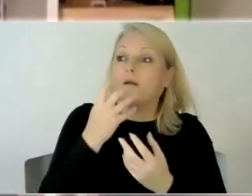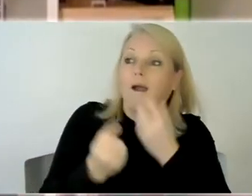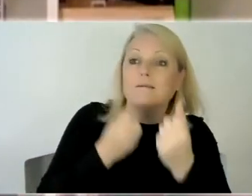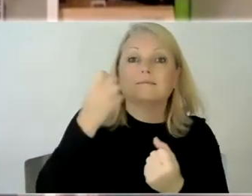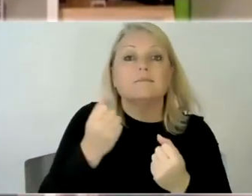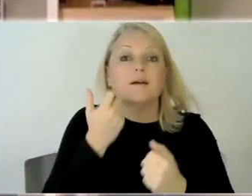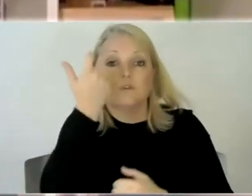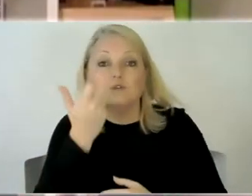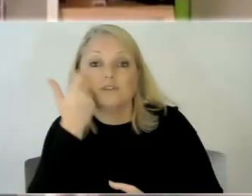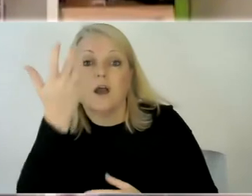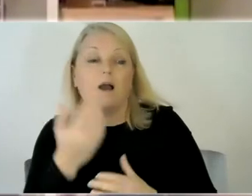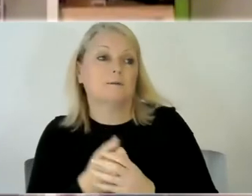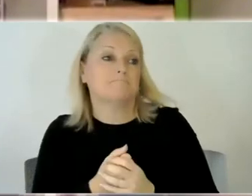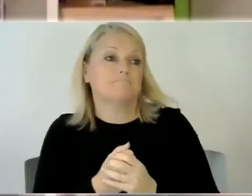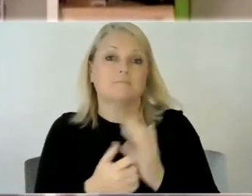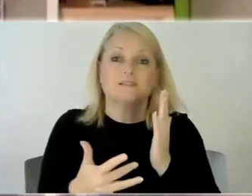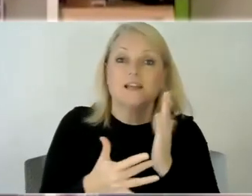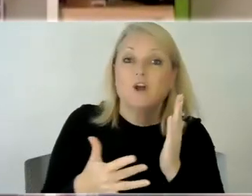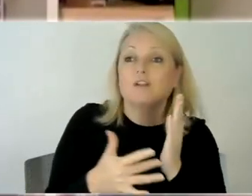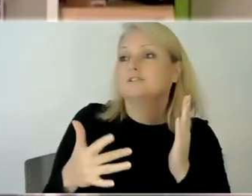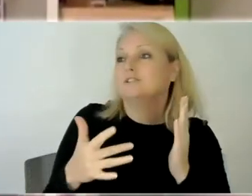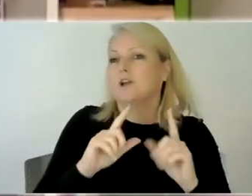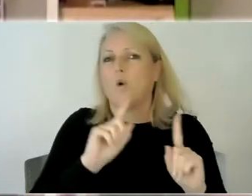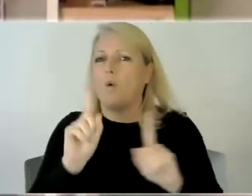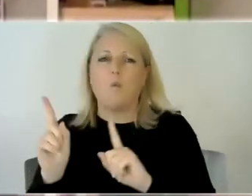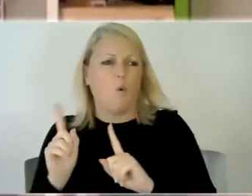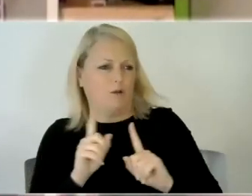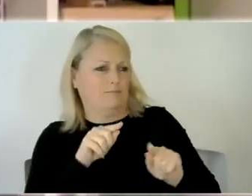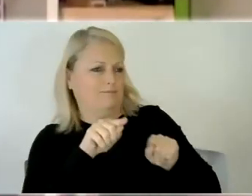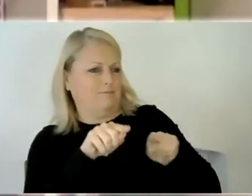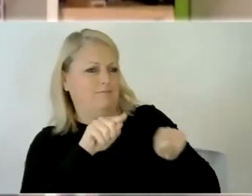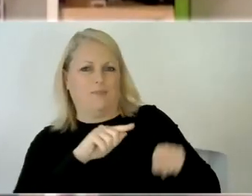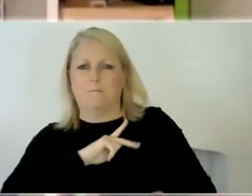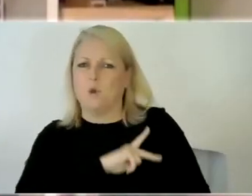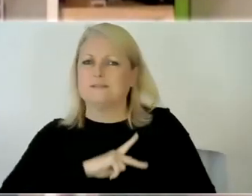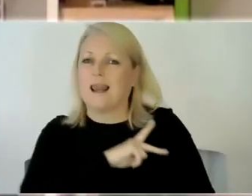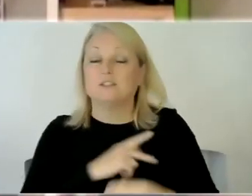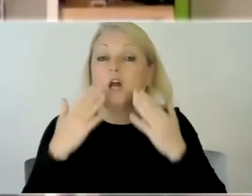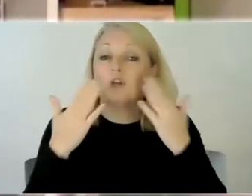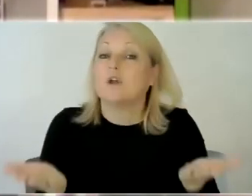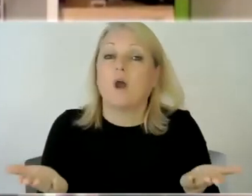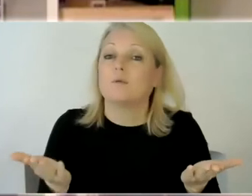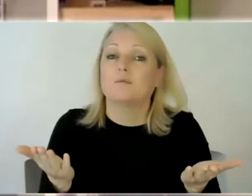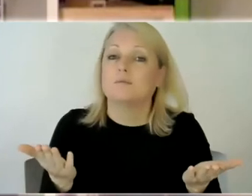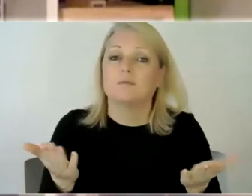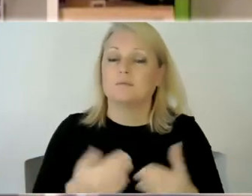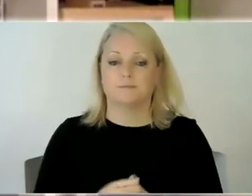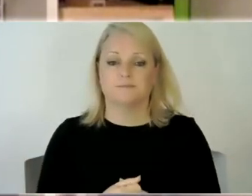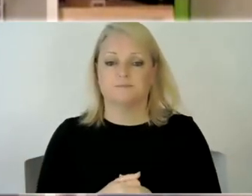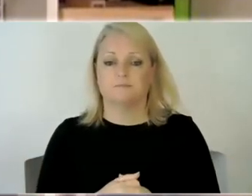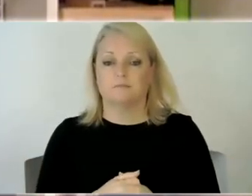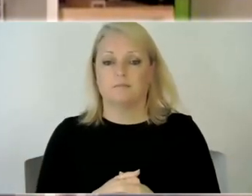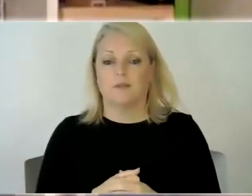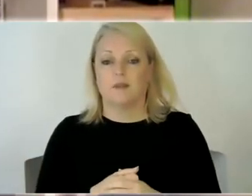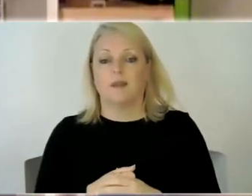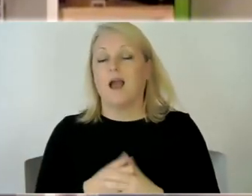what they're going to be like in in five years or 10 years so it's letting